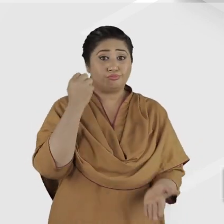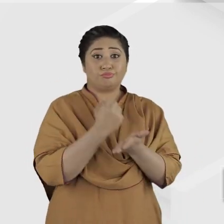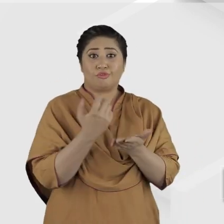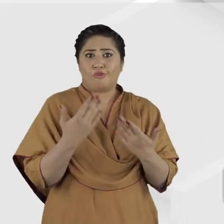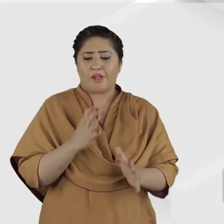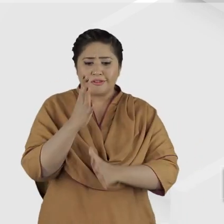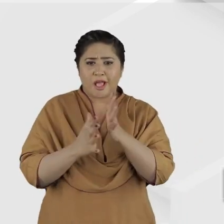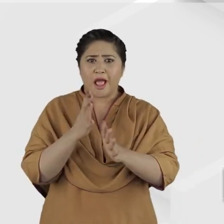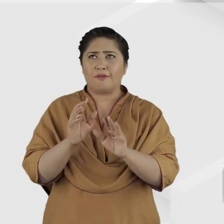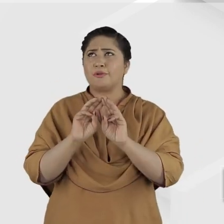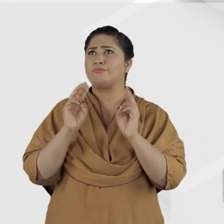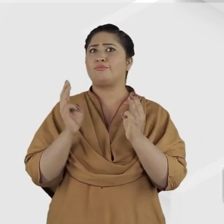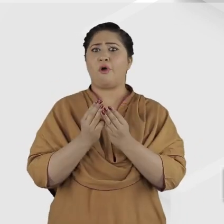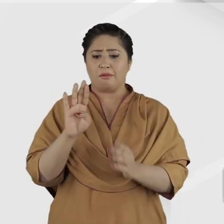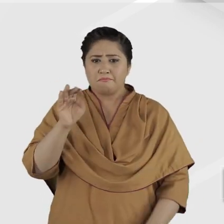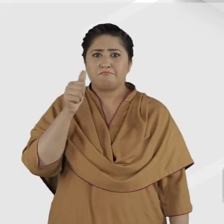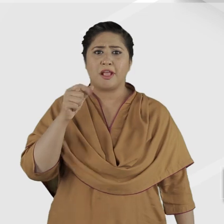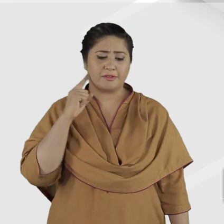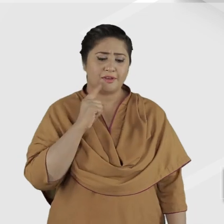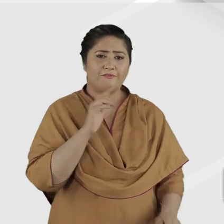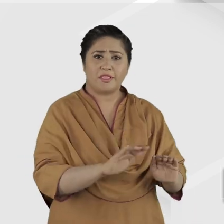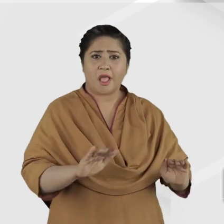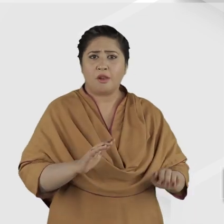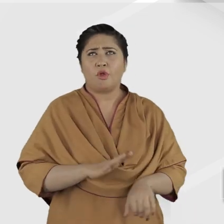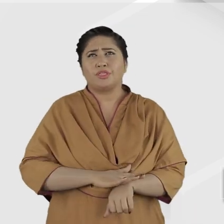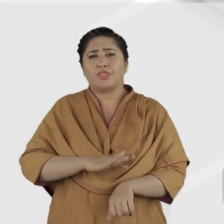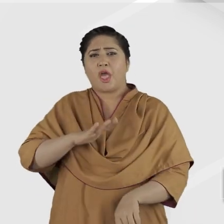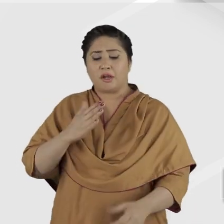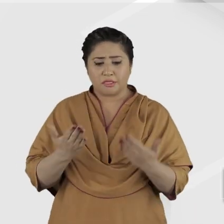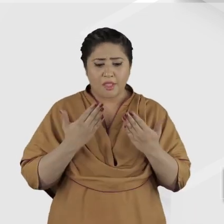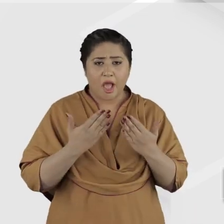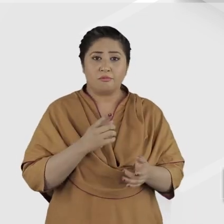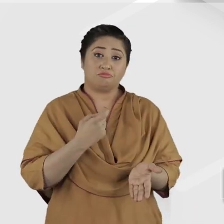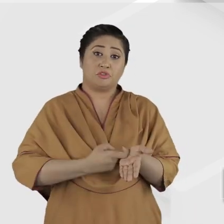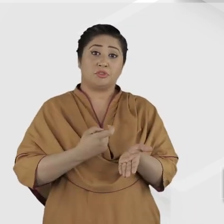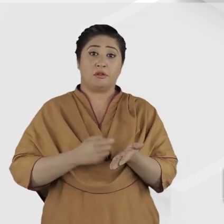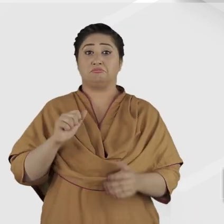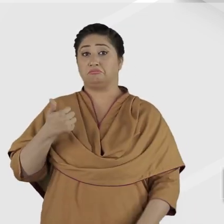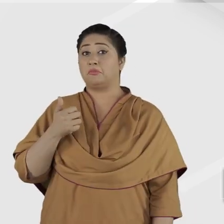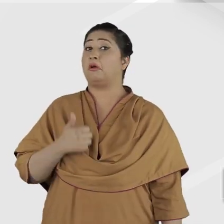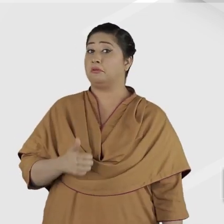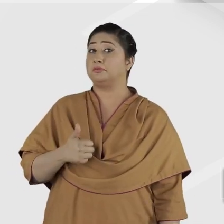sign language environment is best for a deaf child, and has the best long-term learning results.